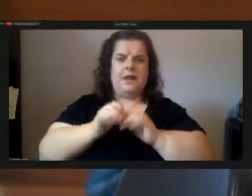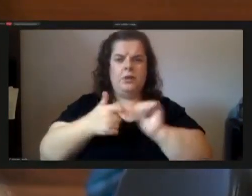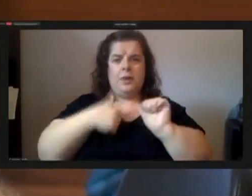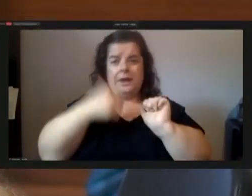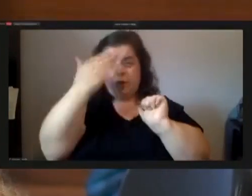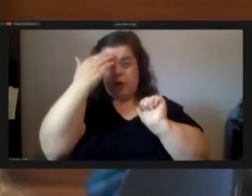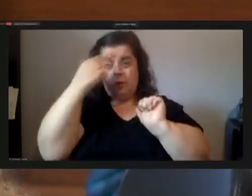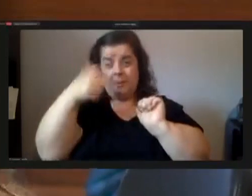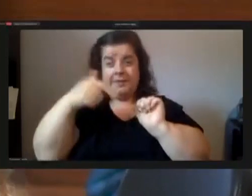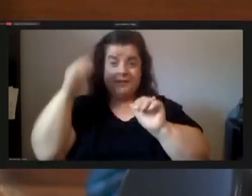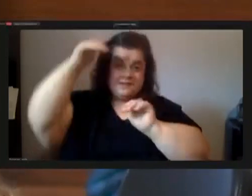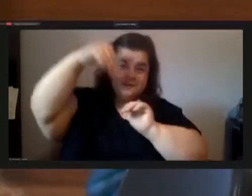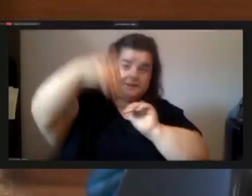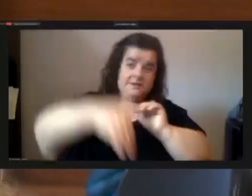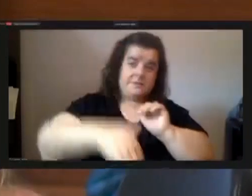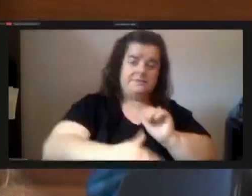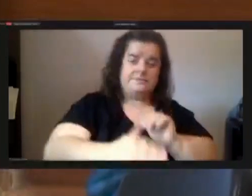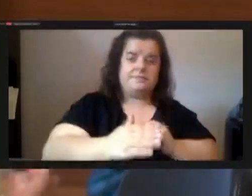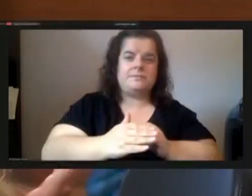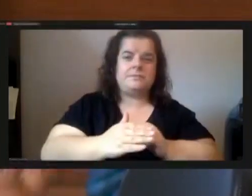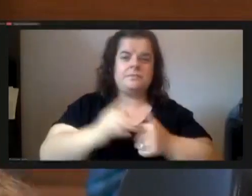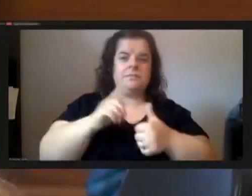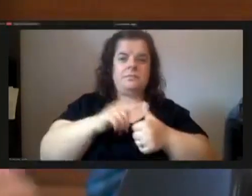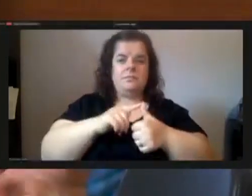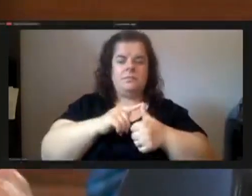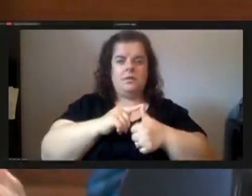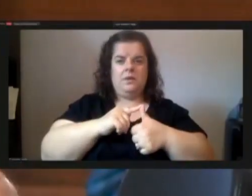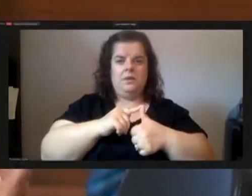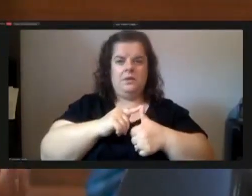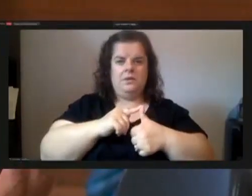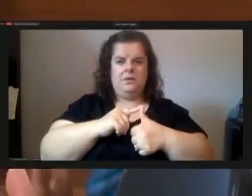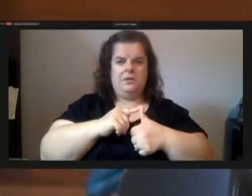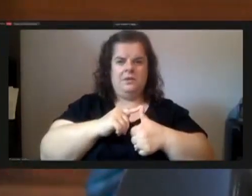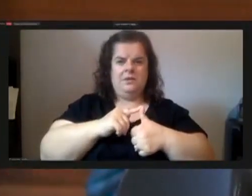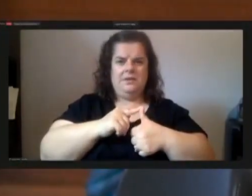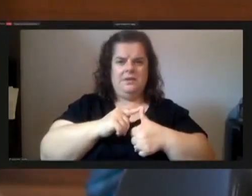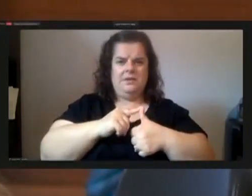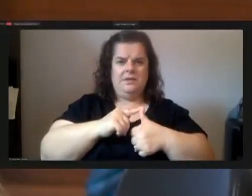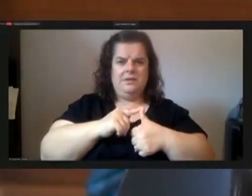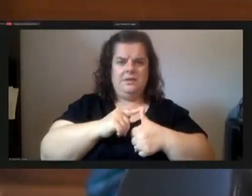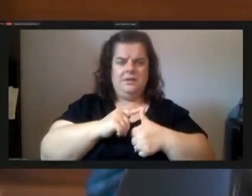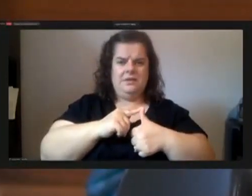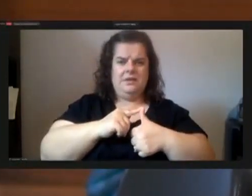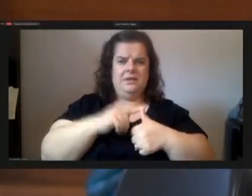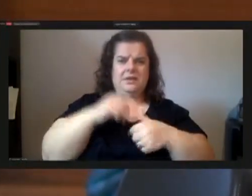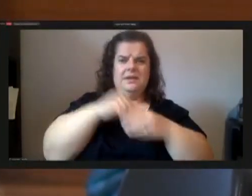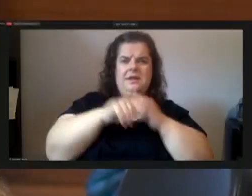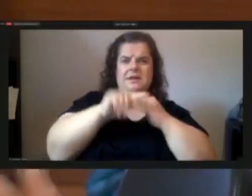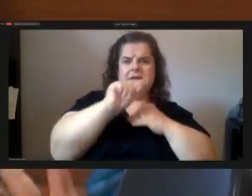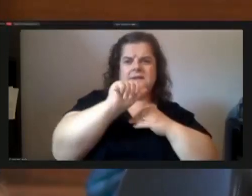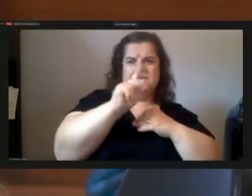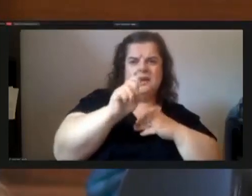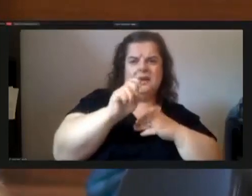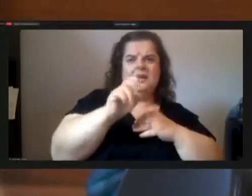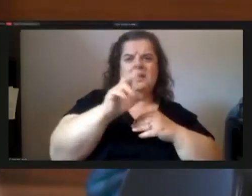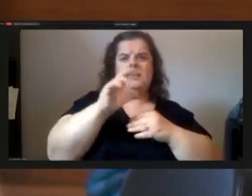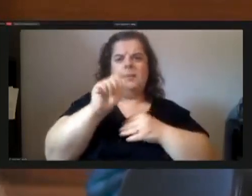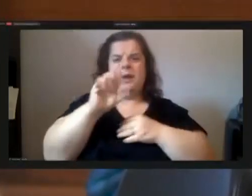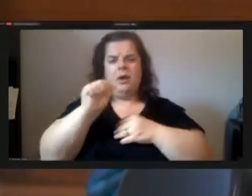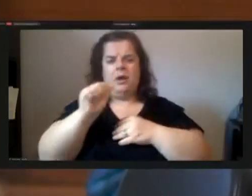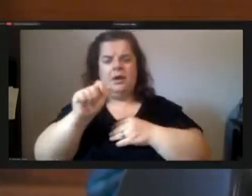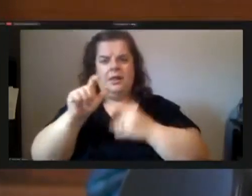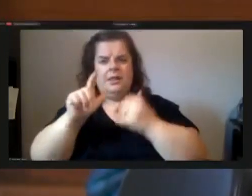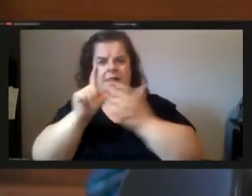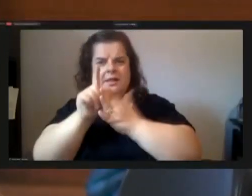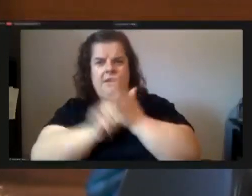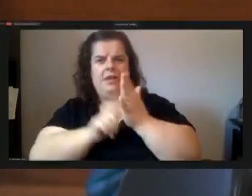steep hills between being a intake coordinator paralegal victims advocate this